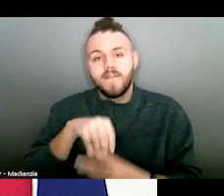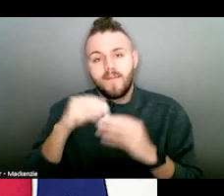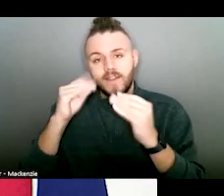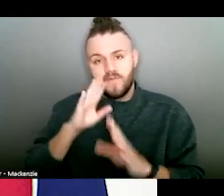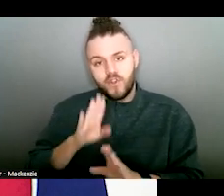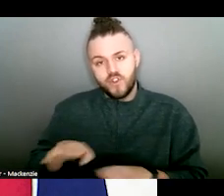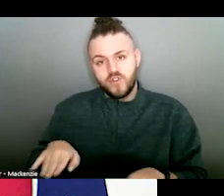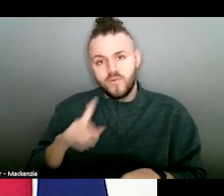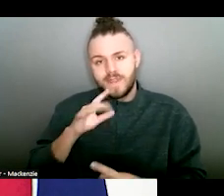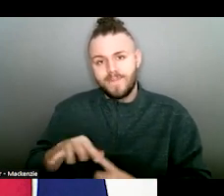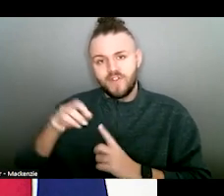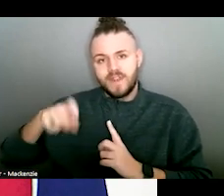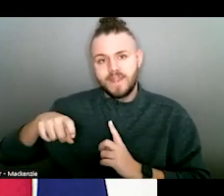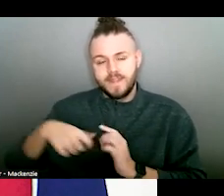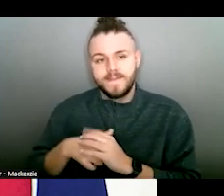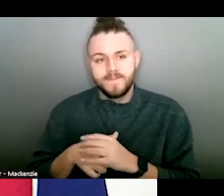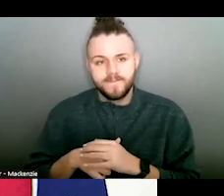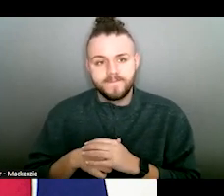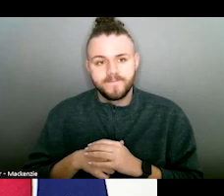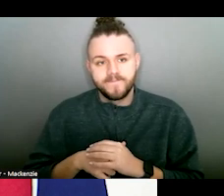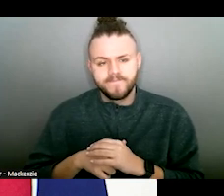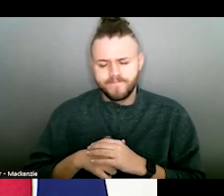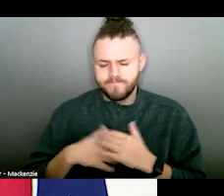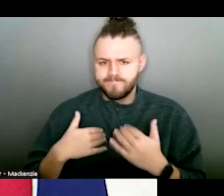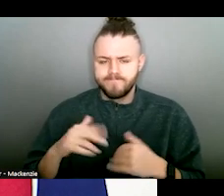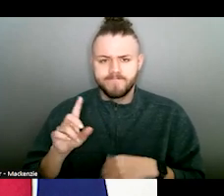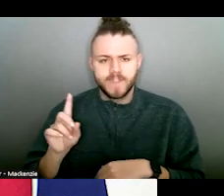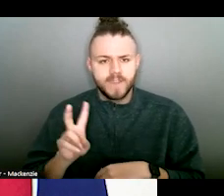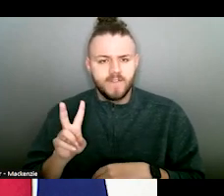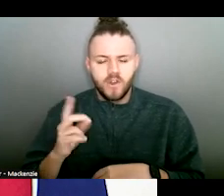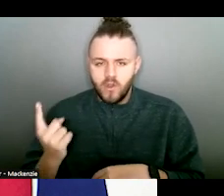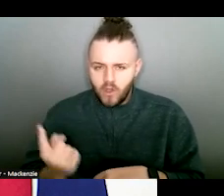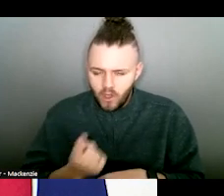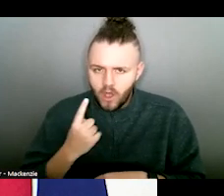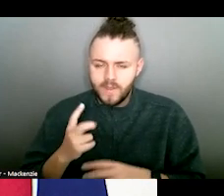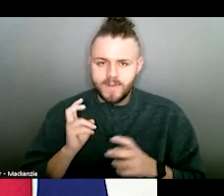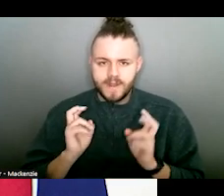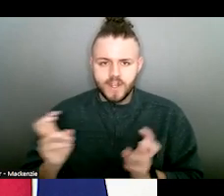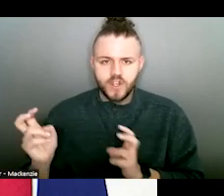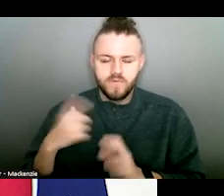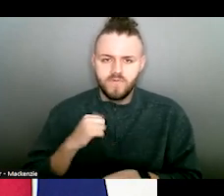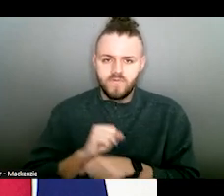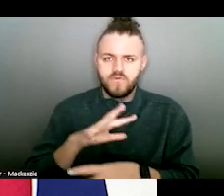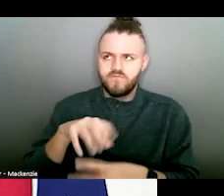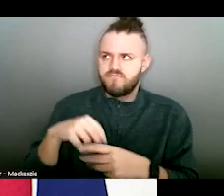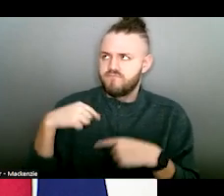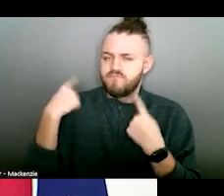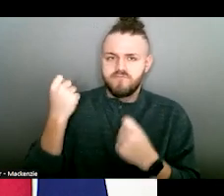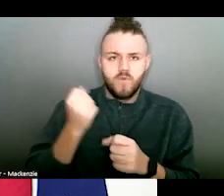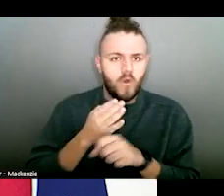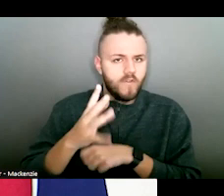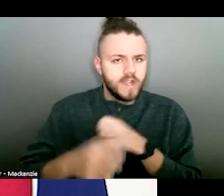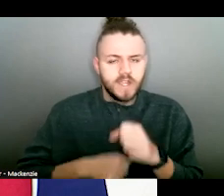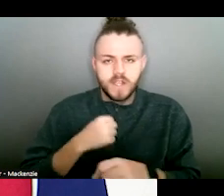and a teacher for children with special needs. Domestic violence has always been an issue I've worked on over the